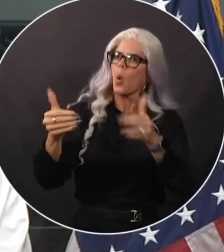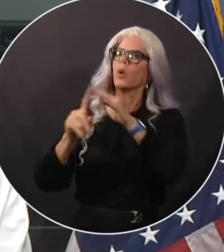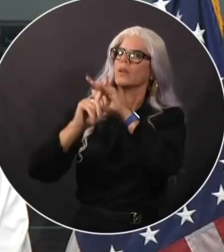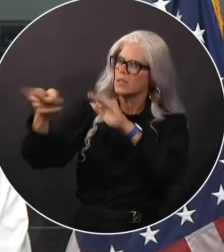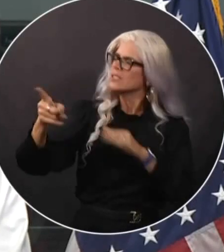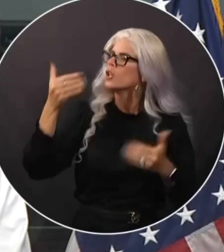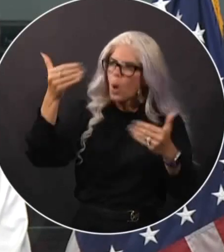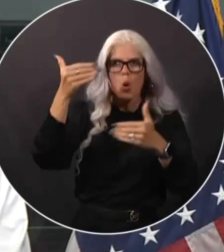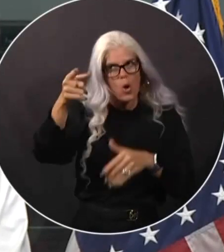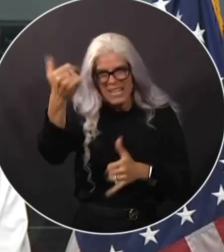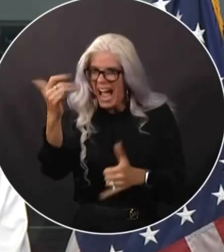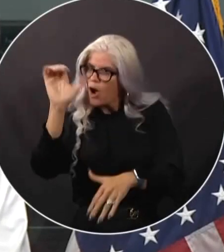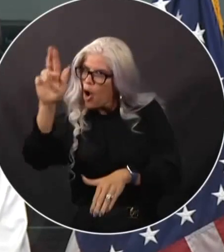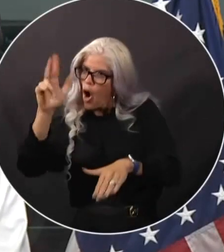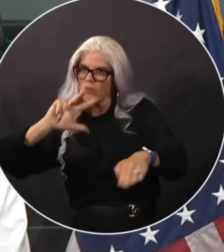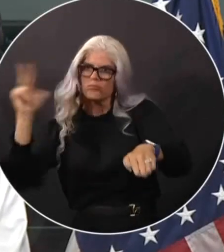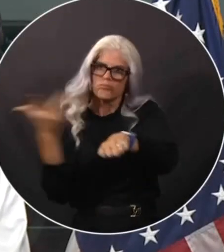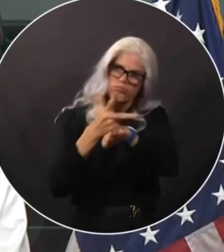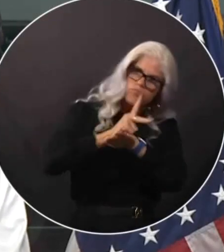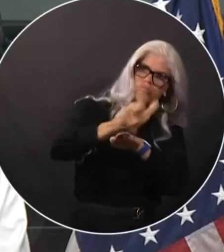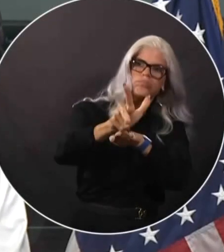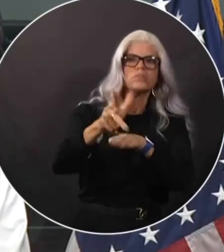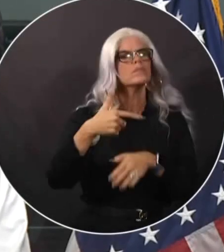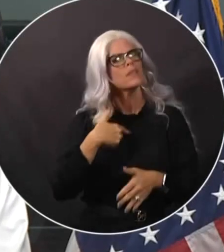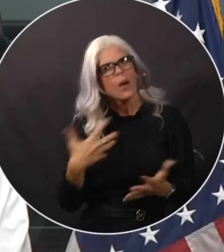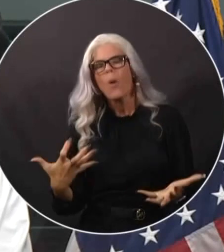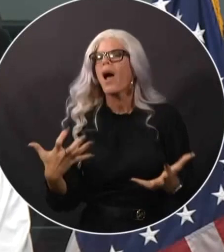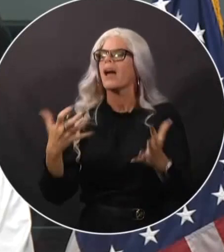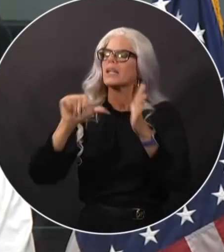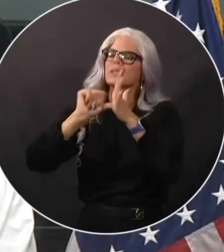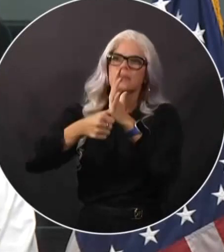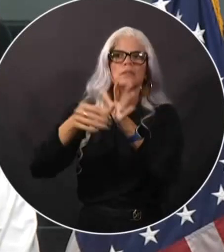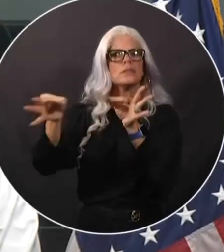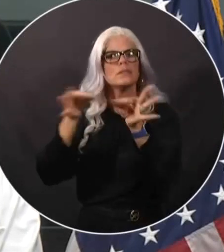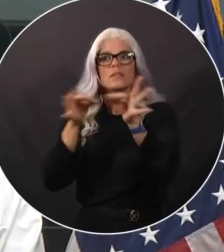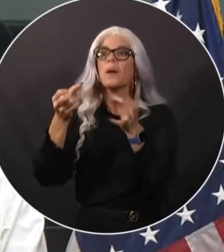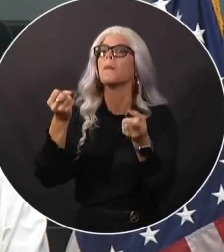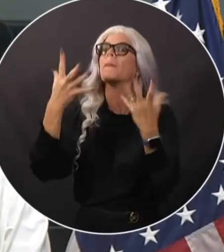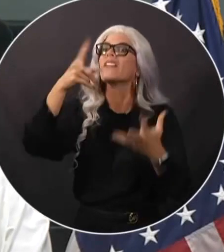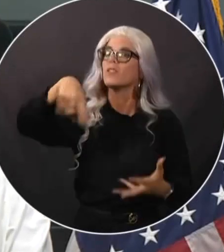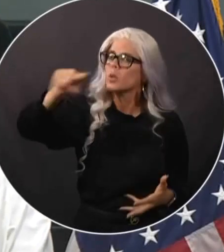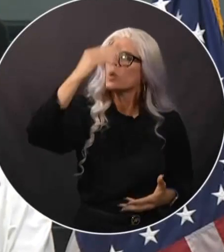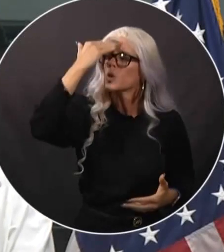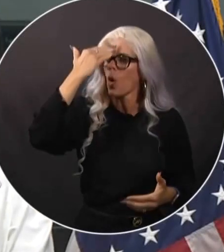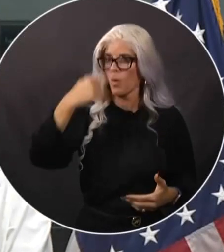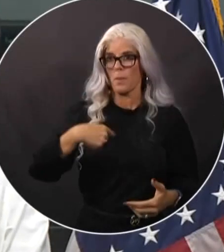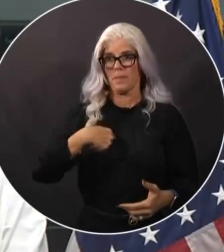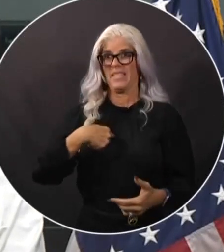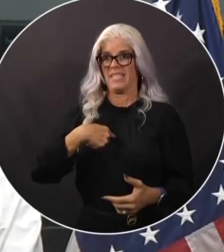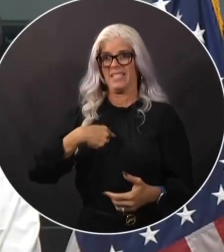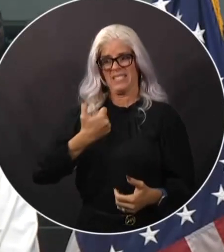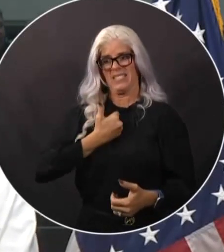I want to further emphasize this and many of you know that I was a local emergency manager before I came here.